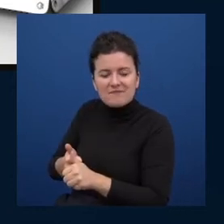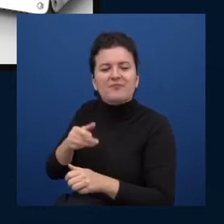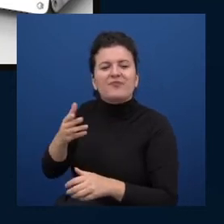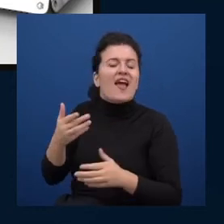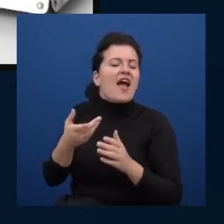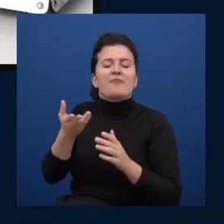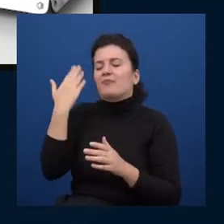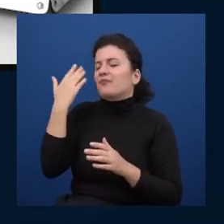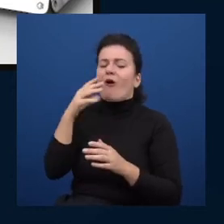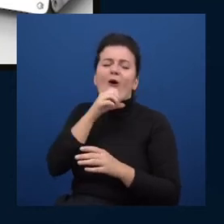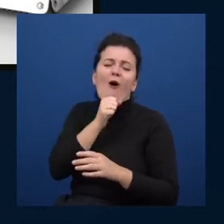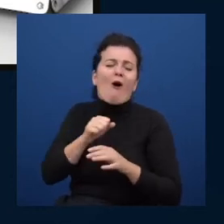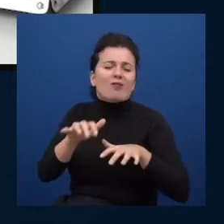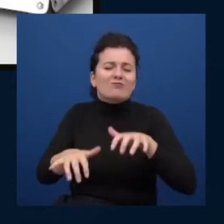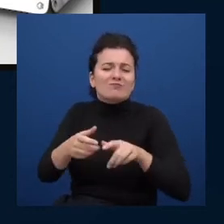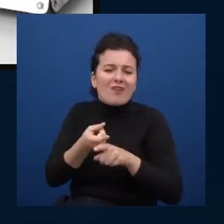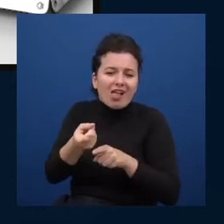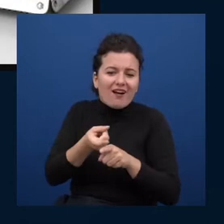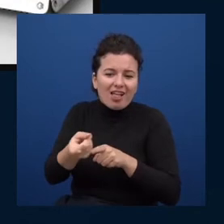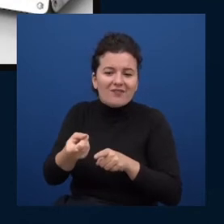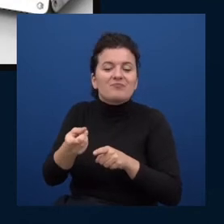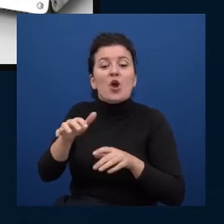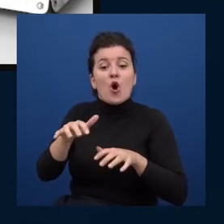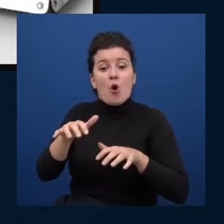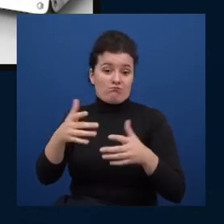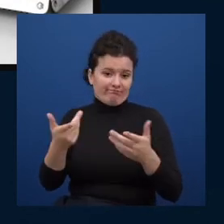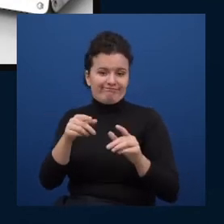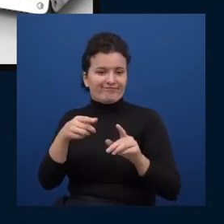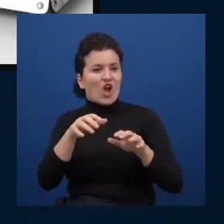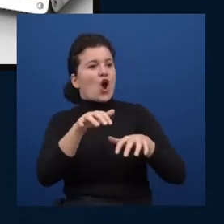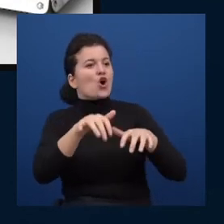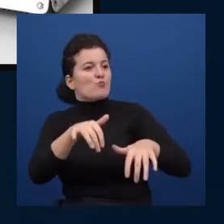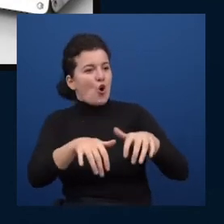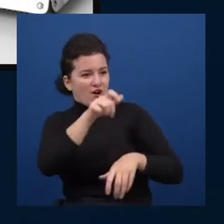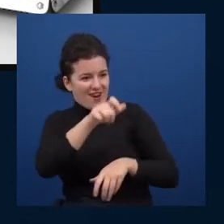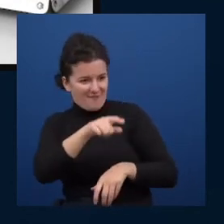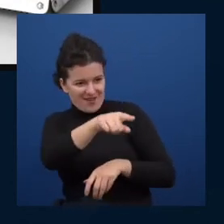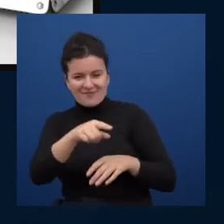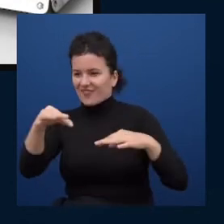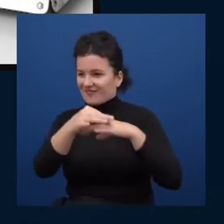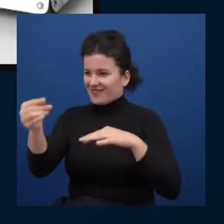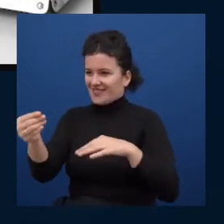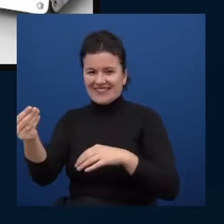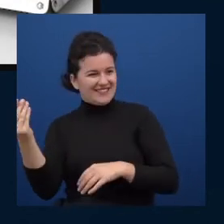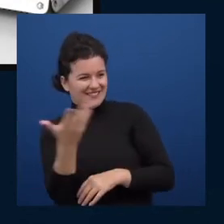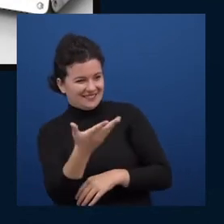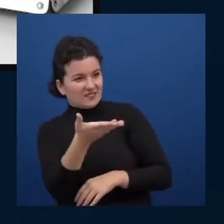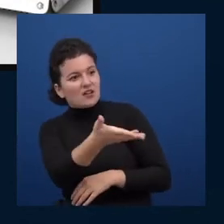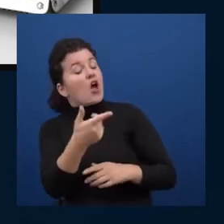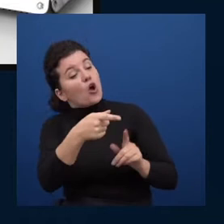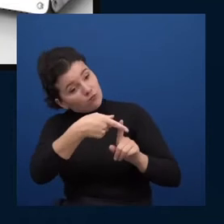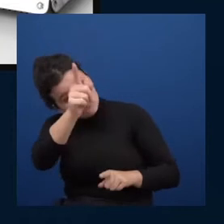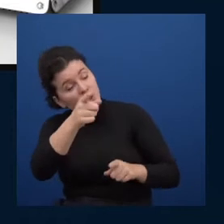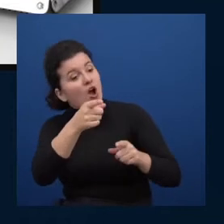joke where a programmer is told by their spouse to go to the store and get